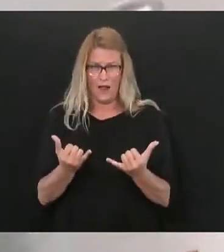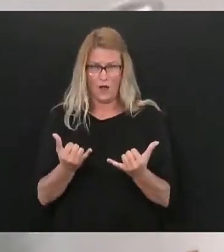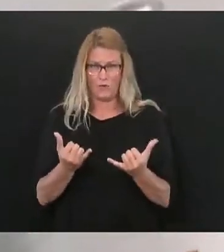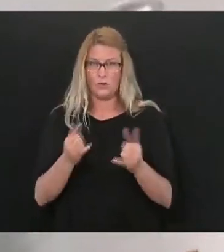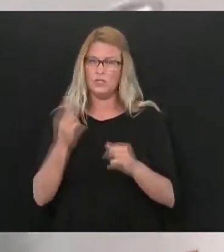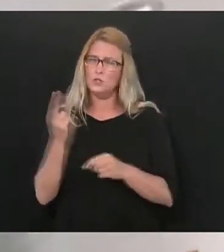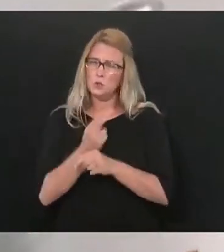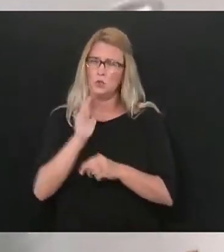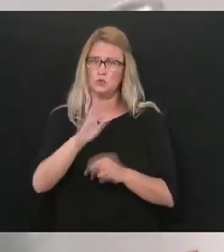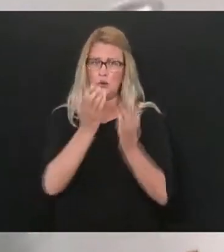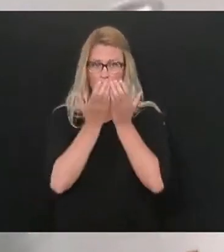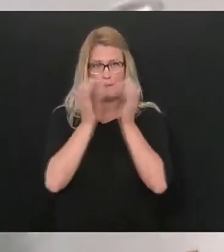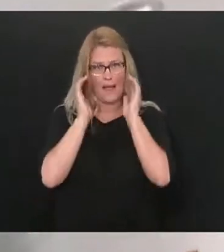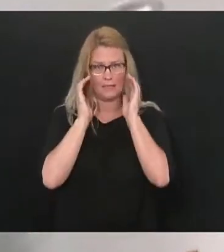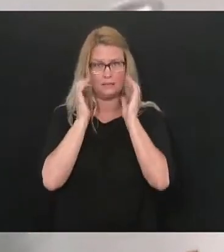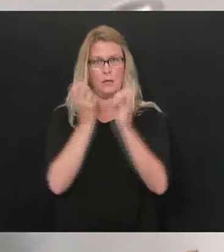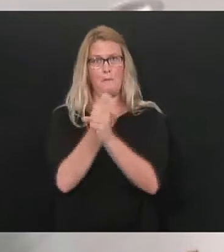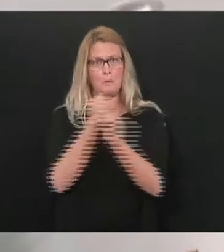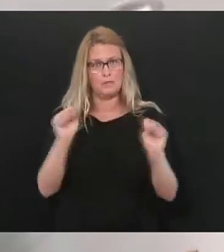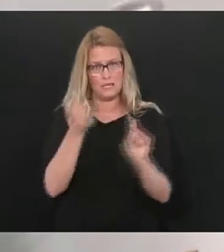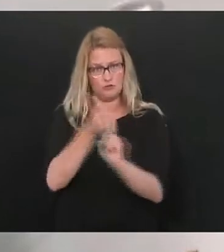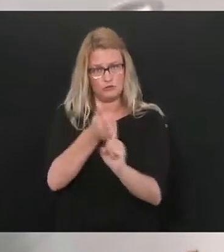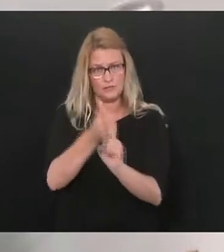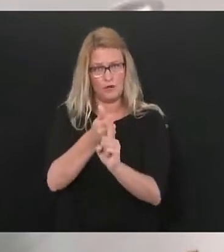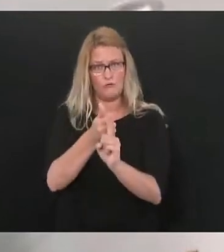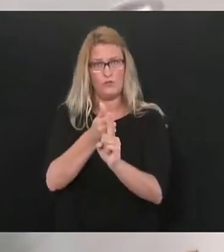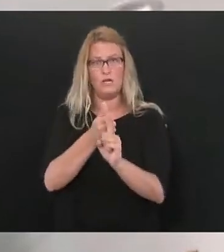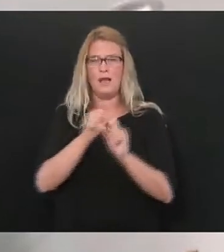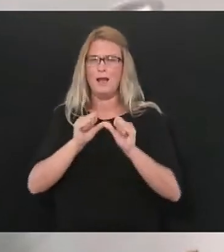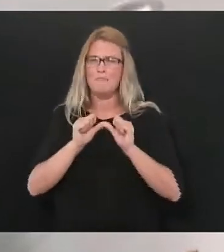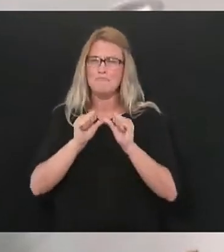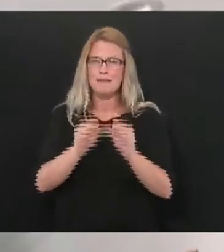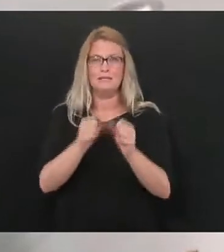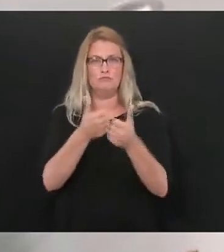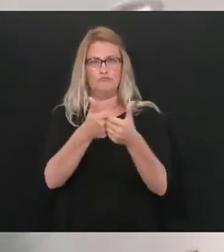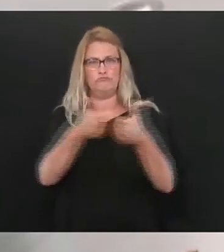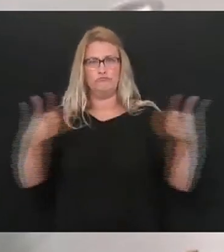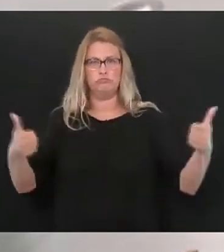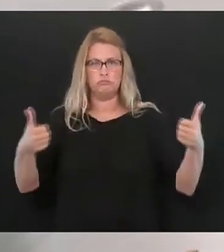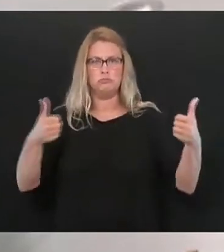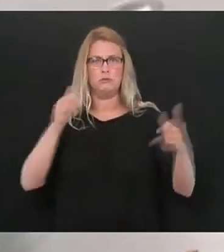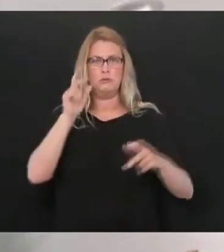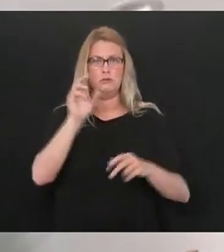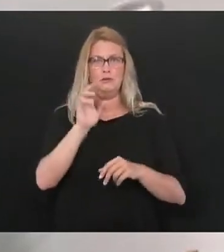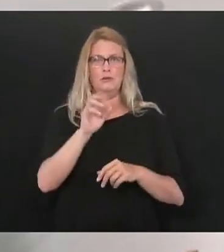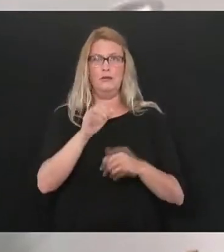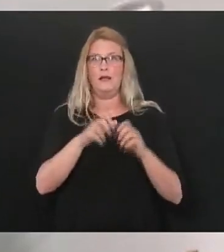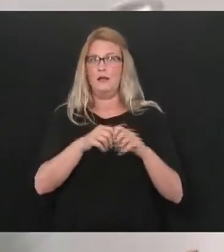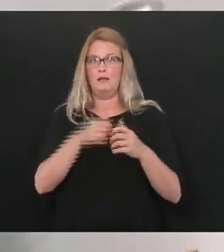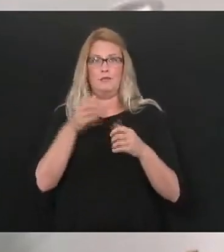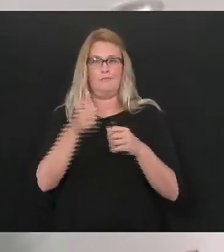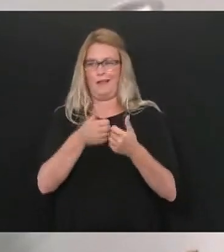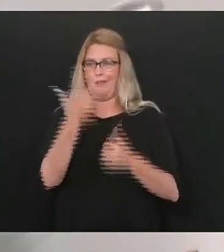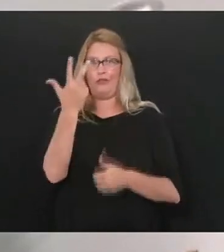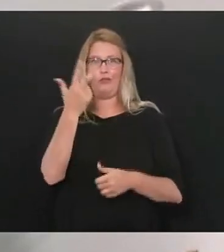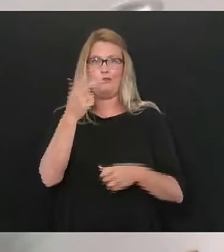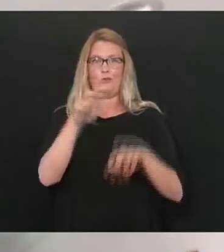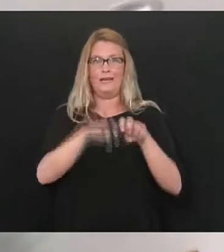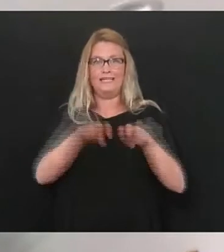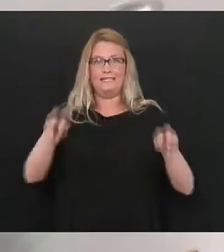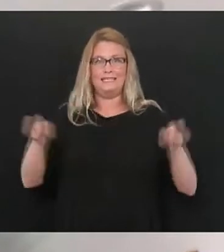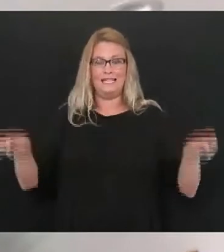masks protect ourselves when we go out maintain physical distance avoid the three C's which are indoor